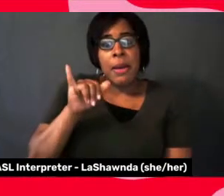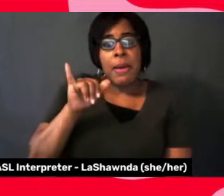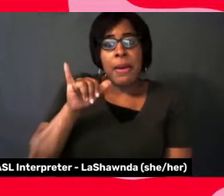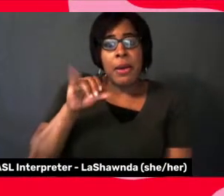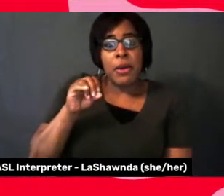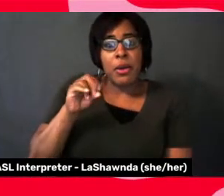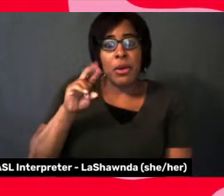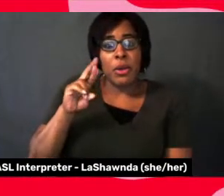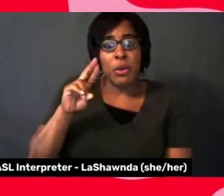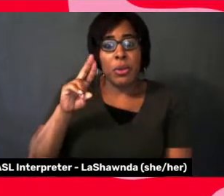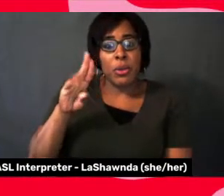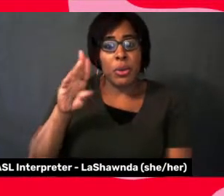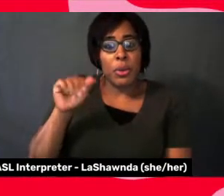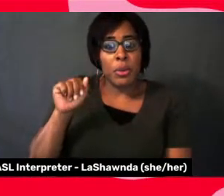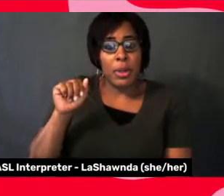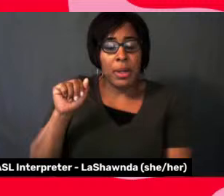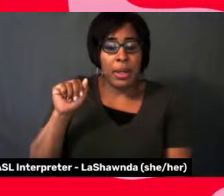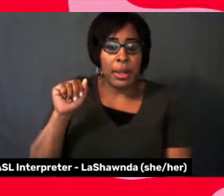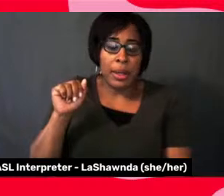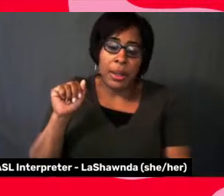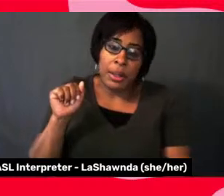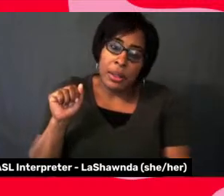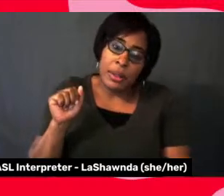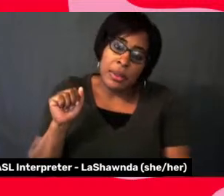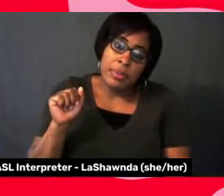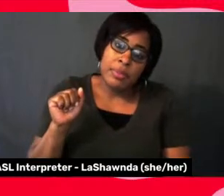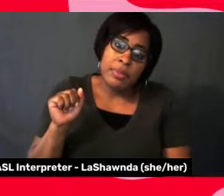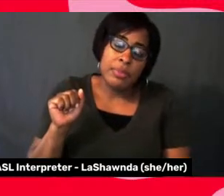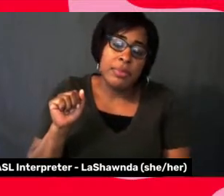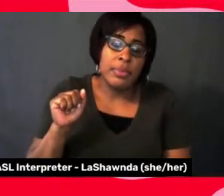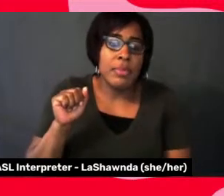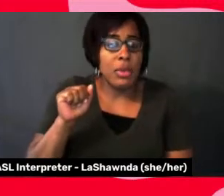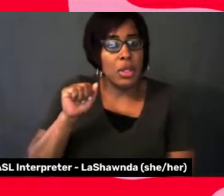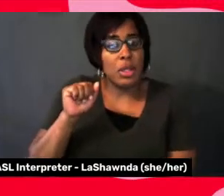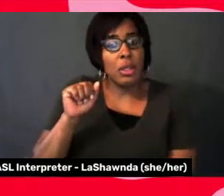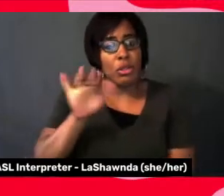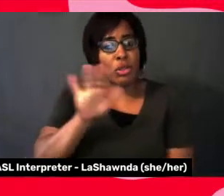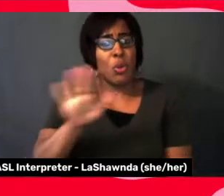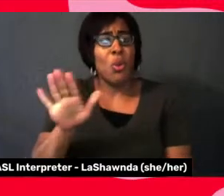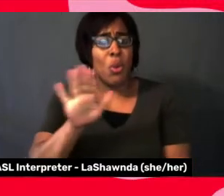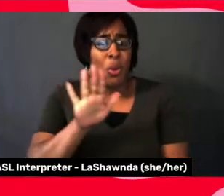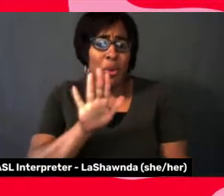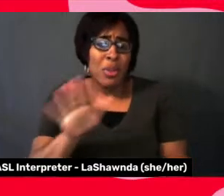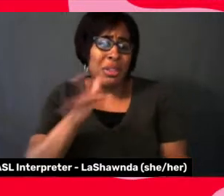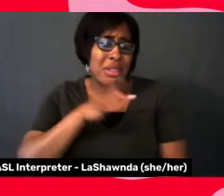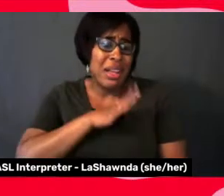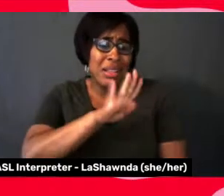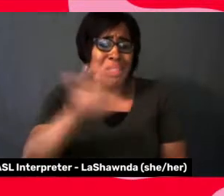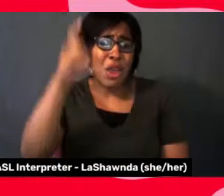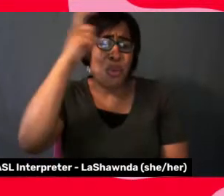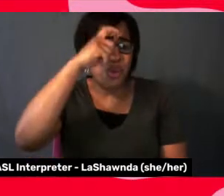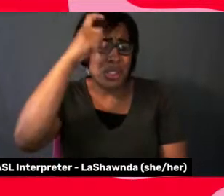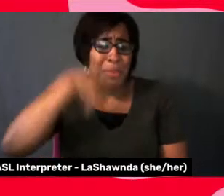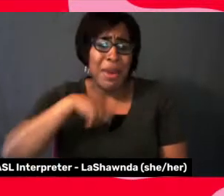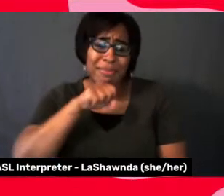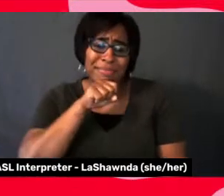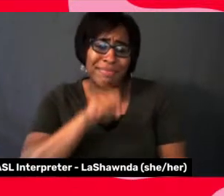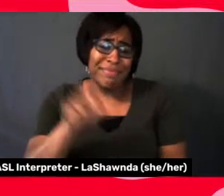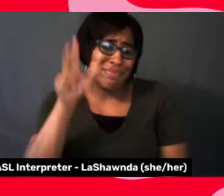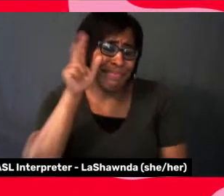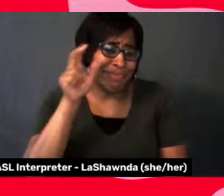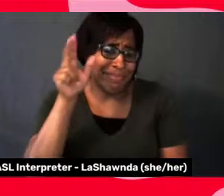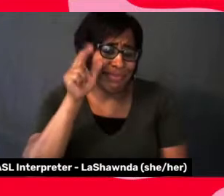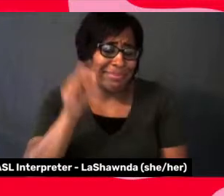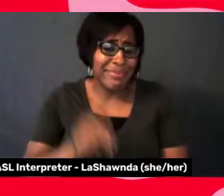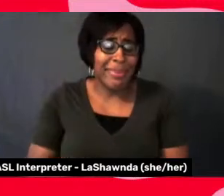You know, I don't have anything to add. I just love listening to the wisdom. I think, uh, you know, my